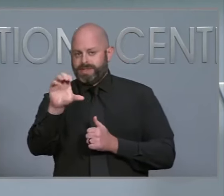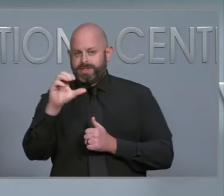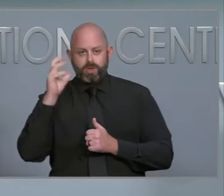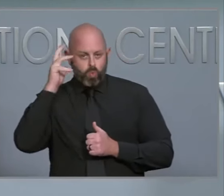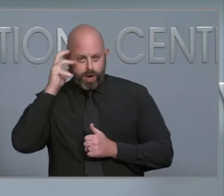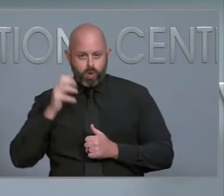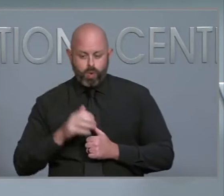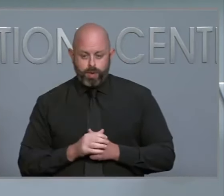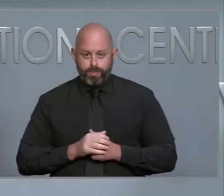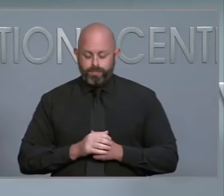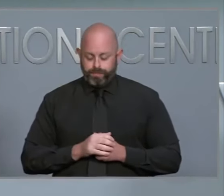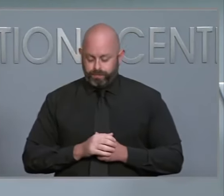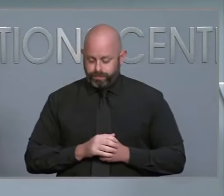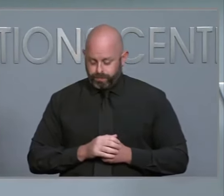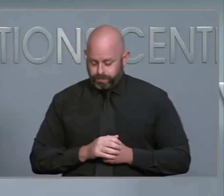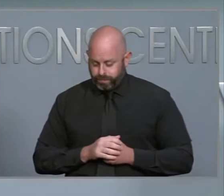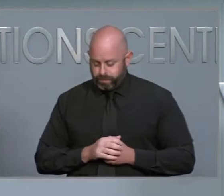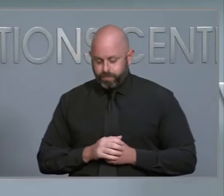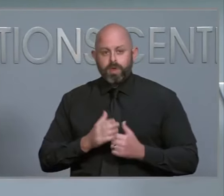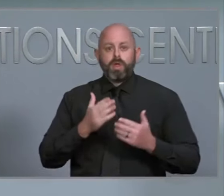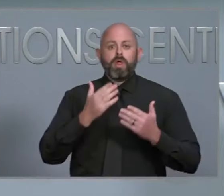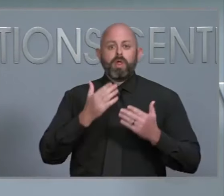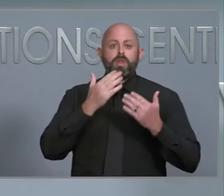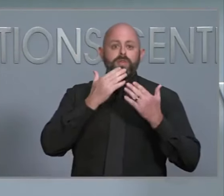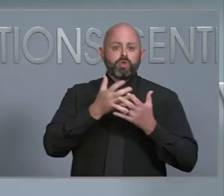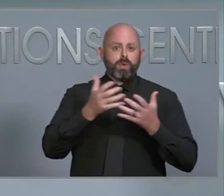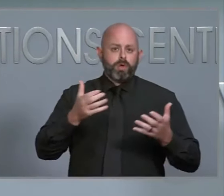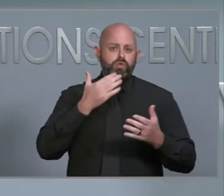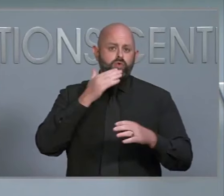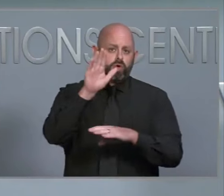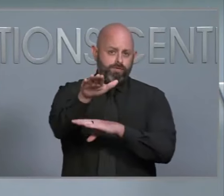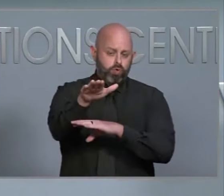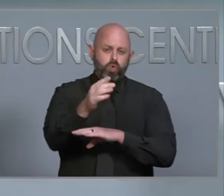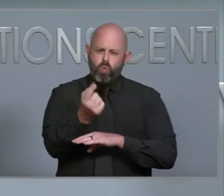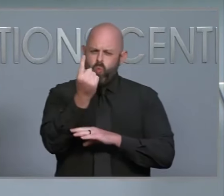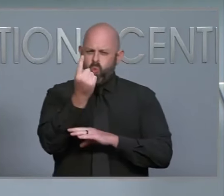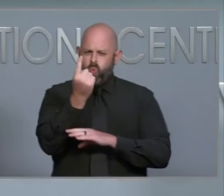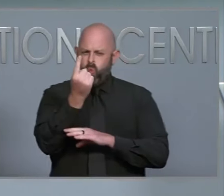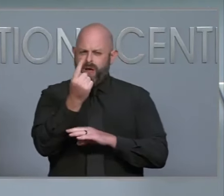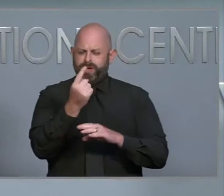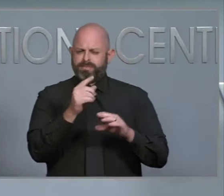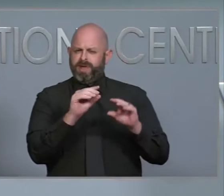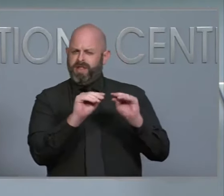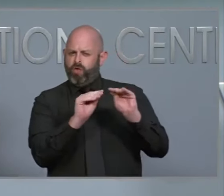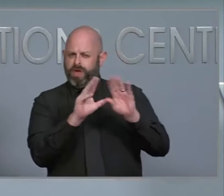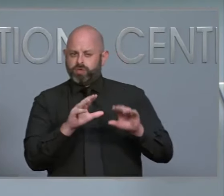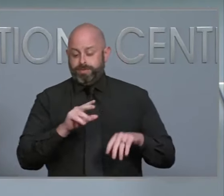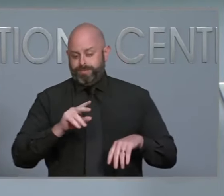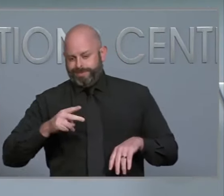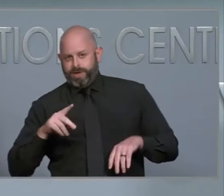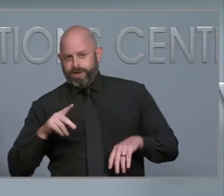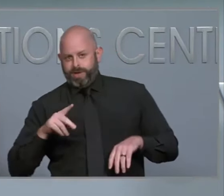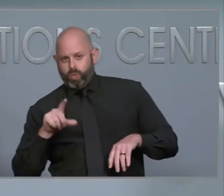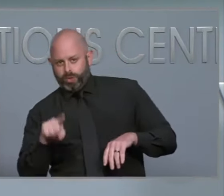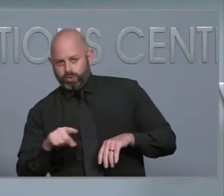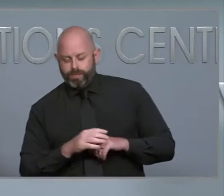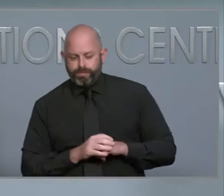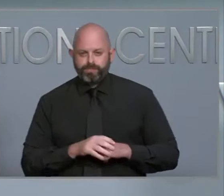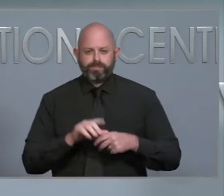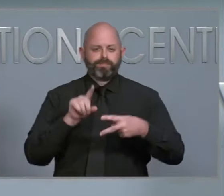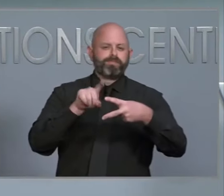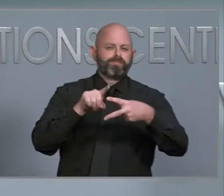Thank you so much and good afternoon. Just one point of clarification and then a quick question if I might. The point of clarification is about the death toll and